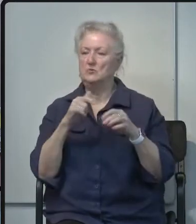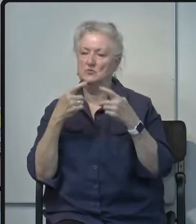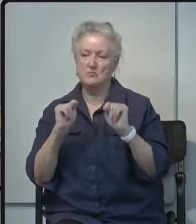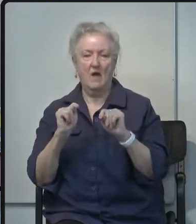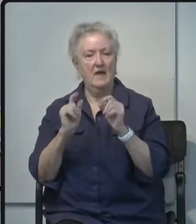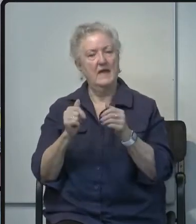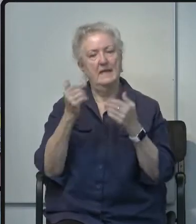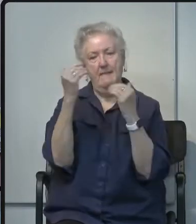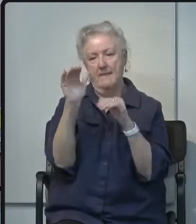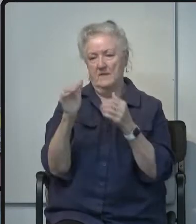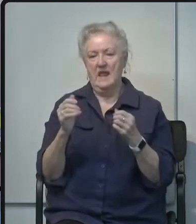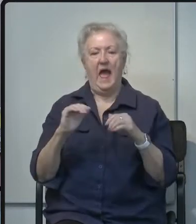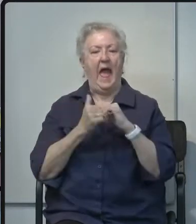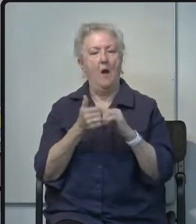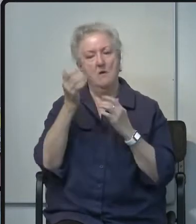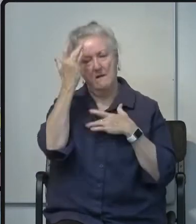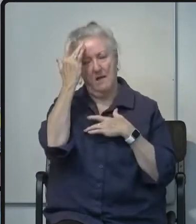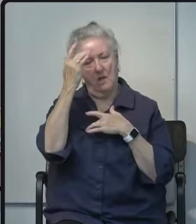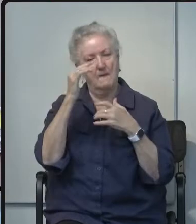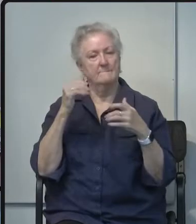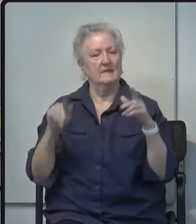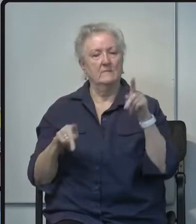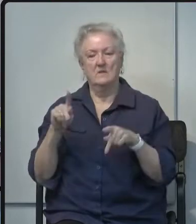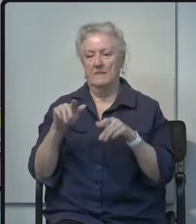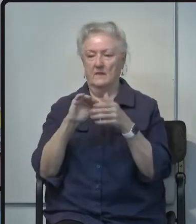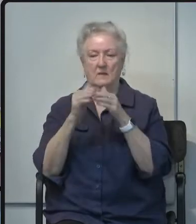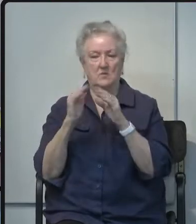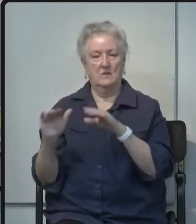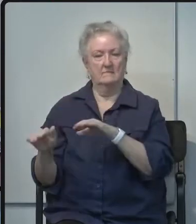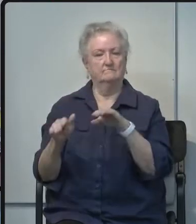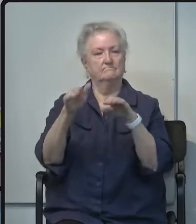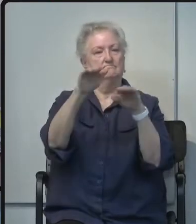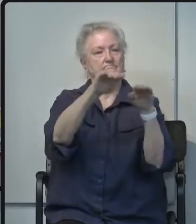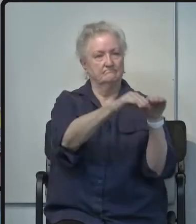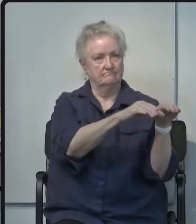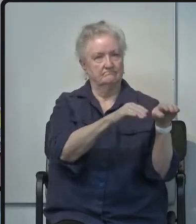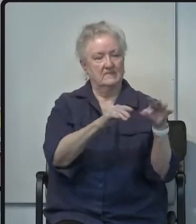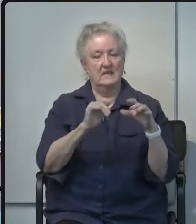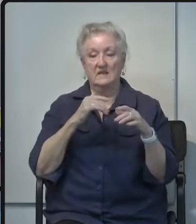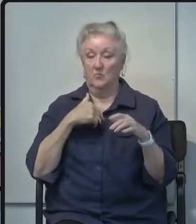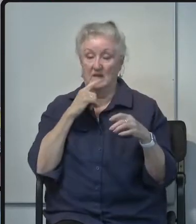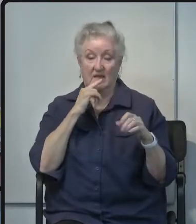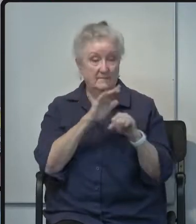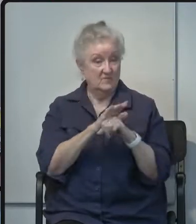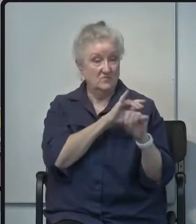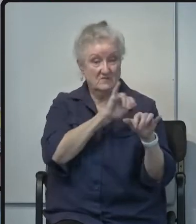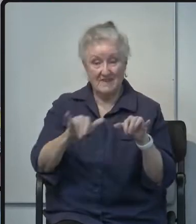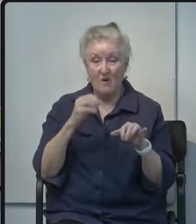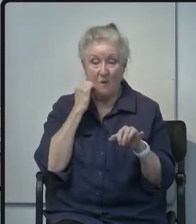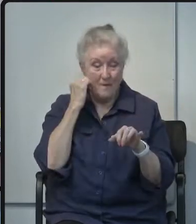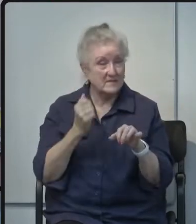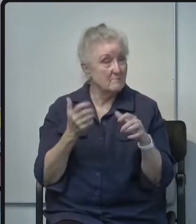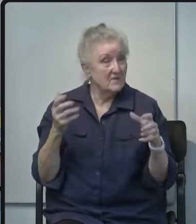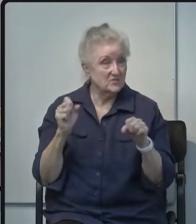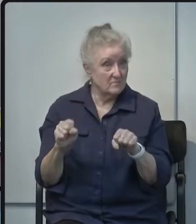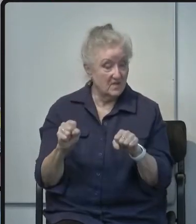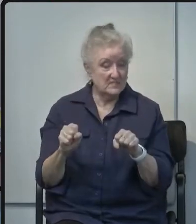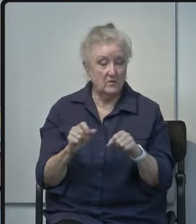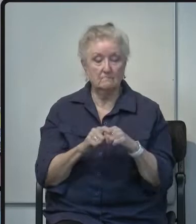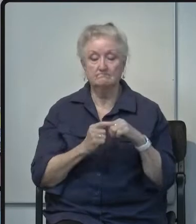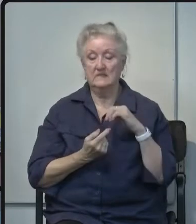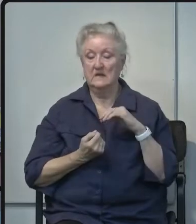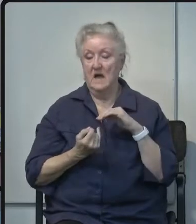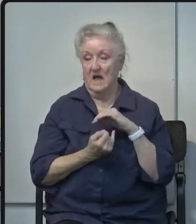our community if we can commit to staying home as much as possible isolate ourselves